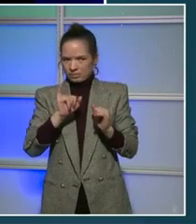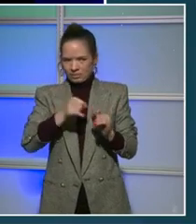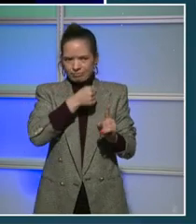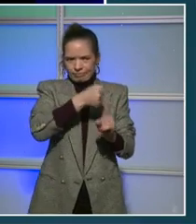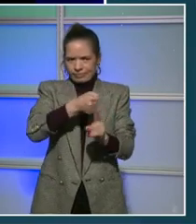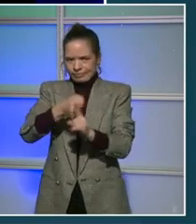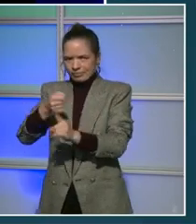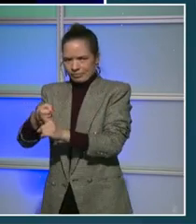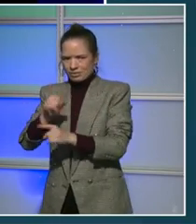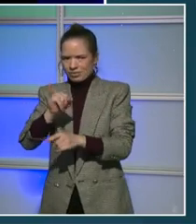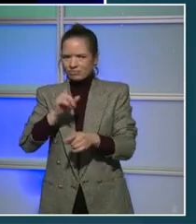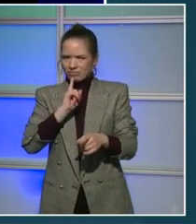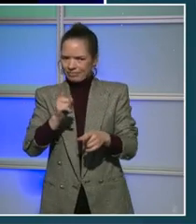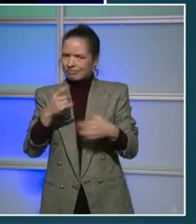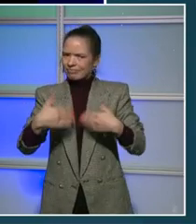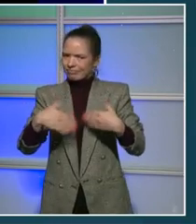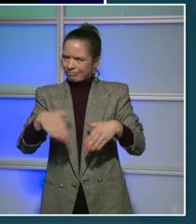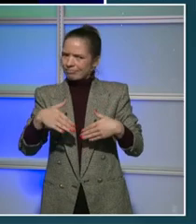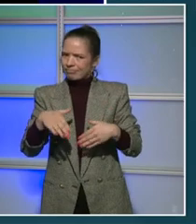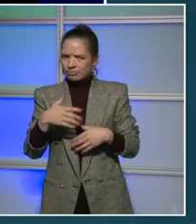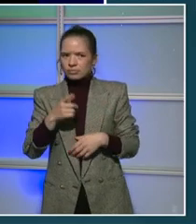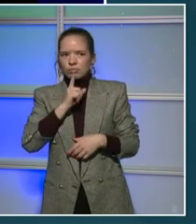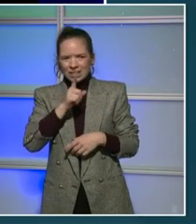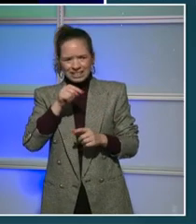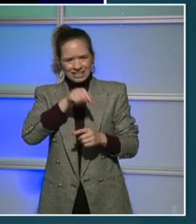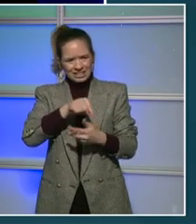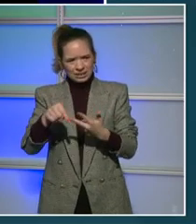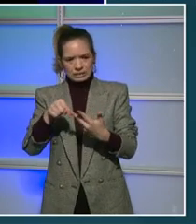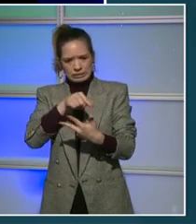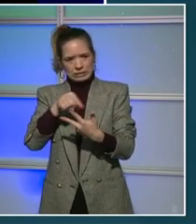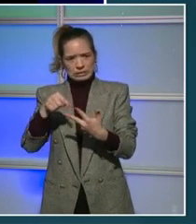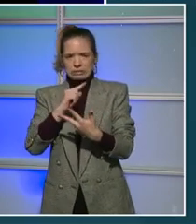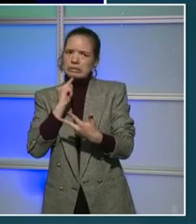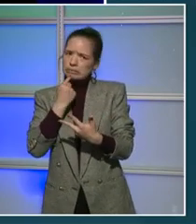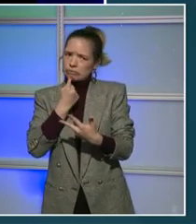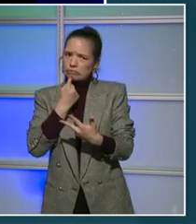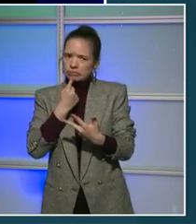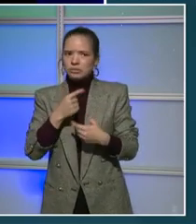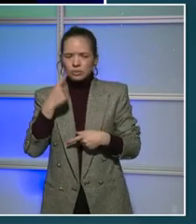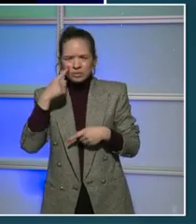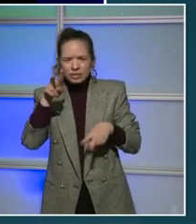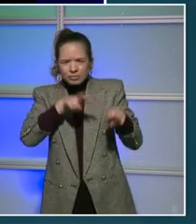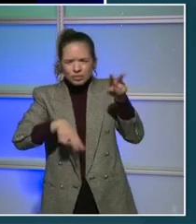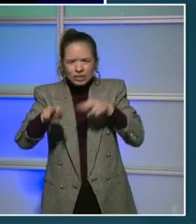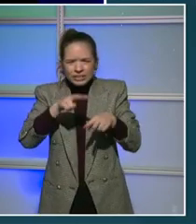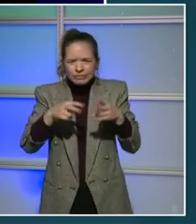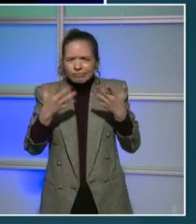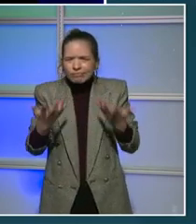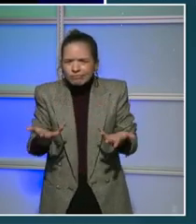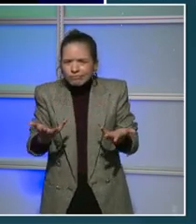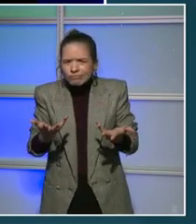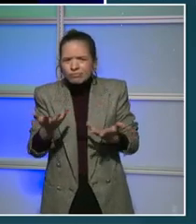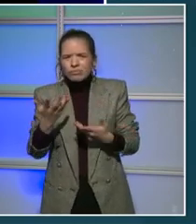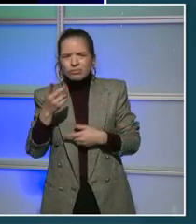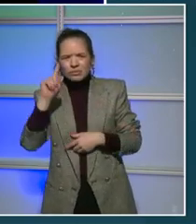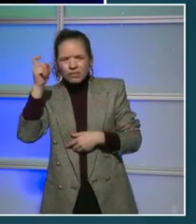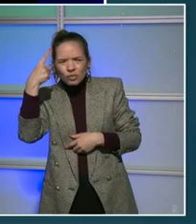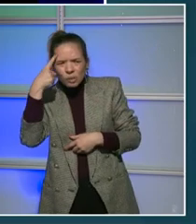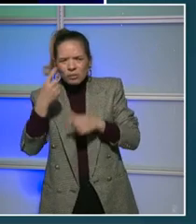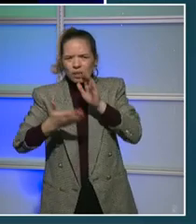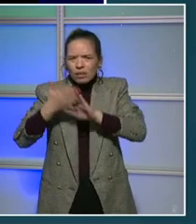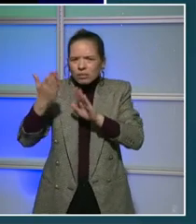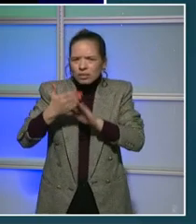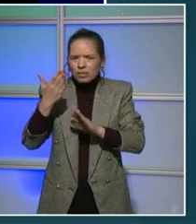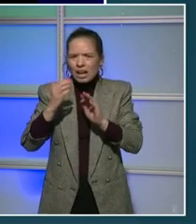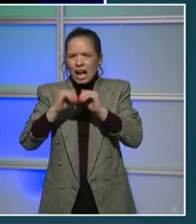have charged our team with looking at all of our corridors to do what we can do as the government to bring them to life, whether